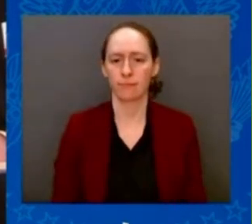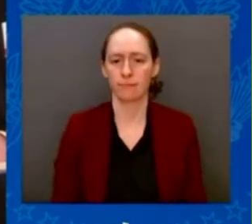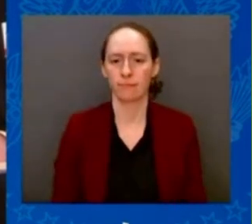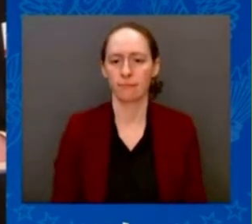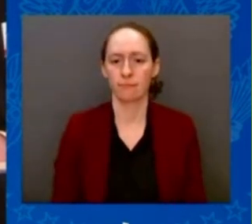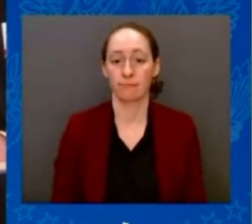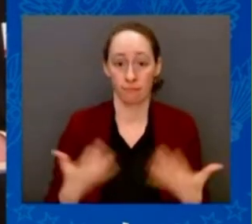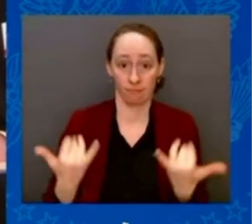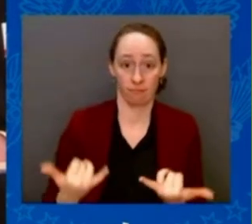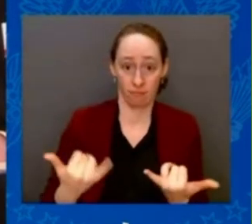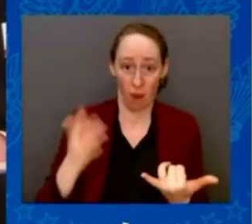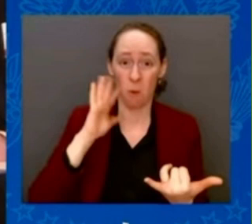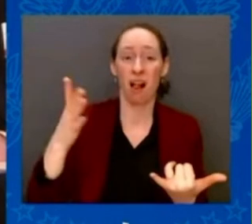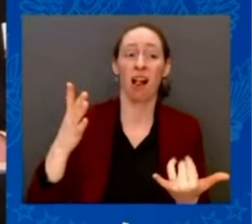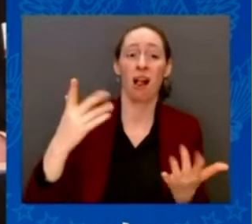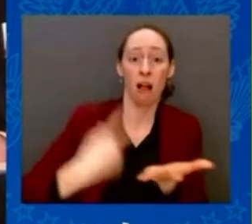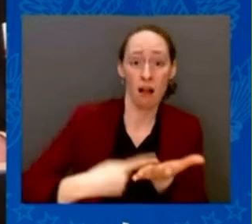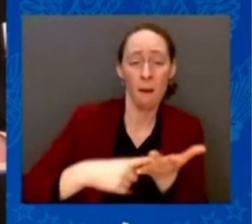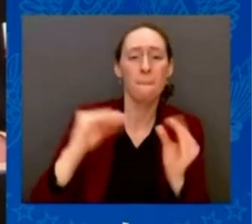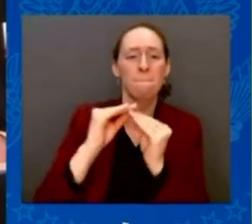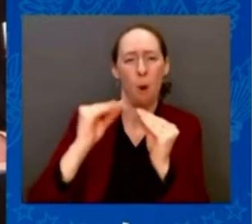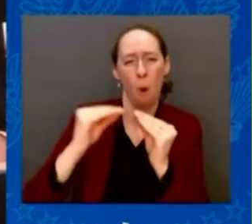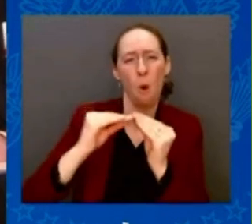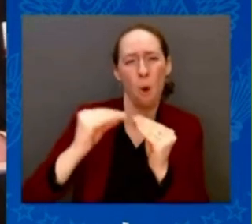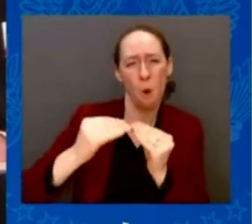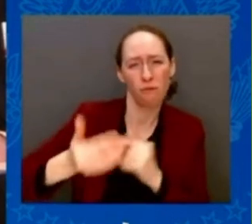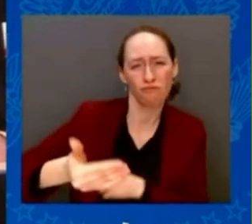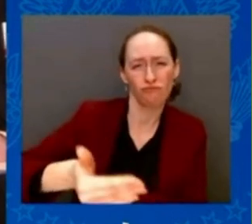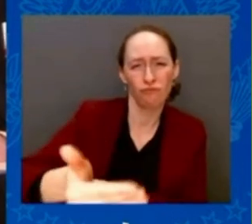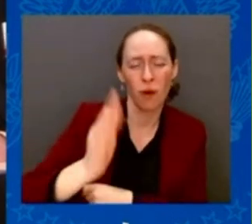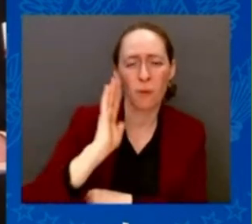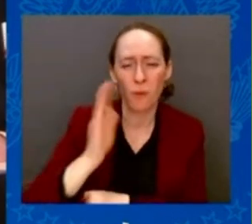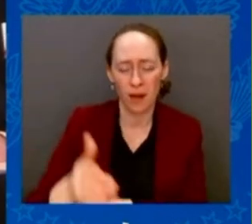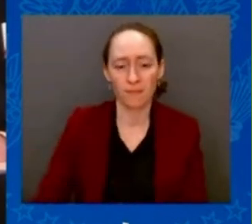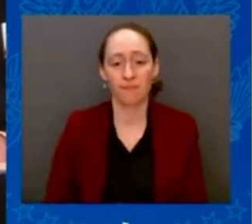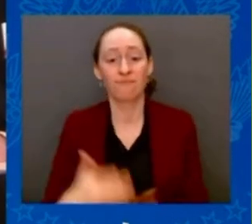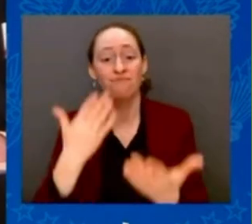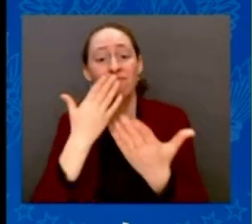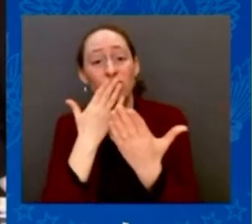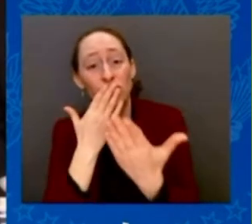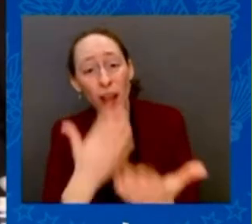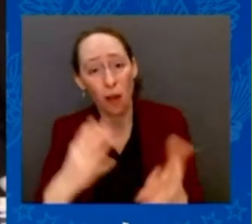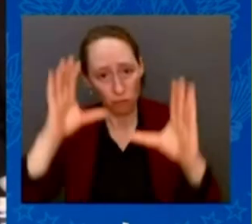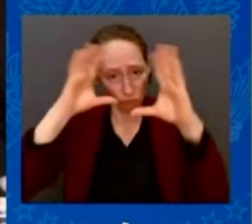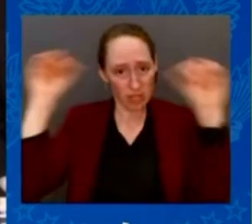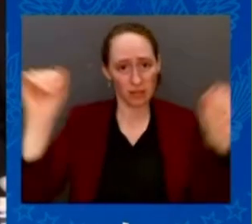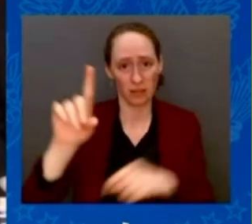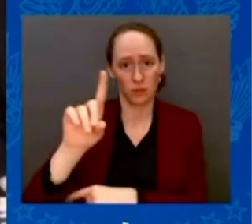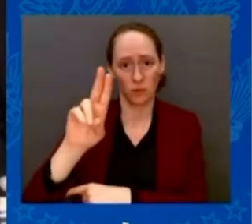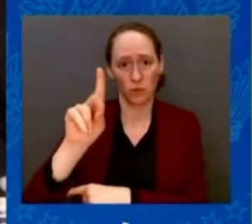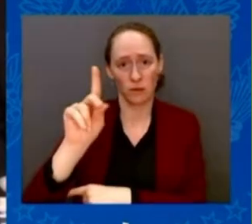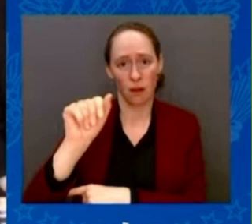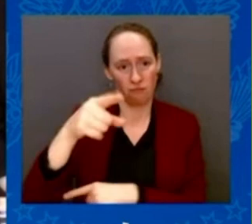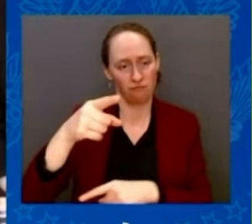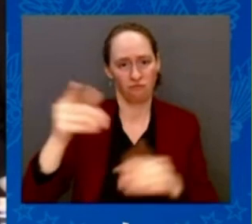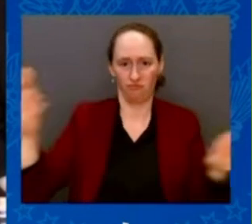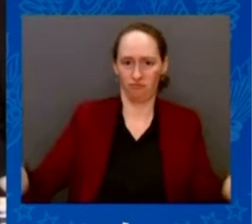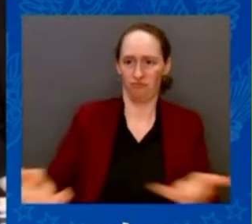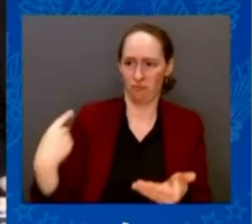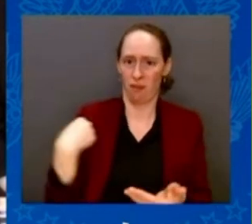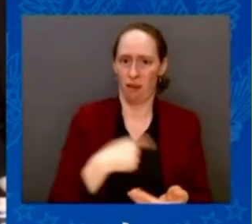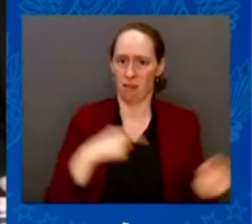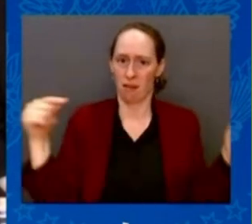Duda, for hosting us. And I look forward to our discussions. Thank you. Thank you very much, Madam President,